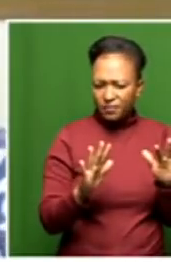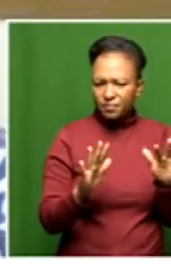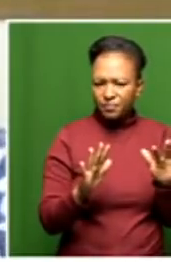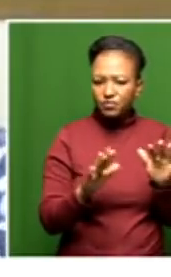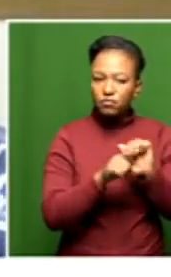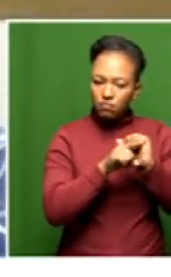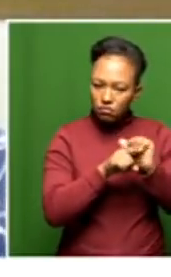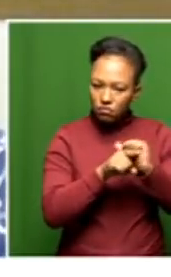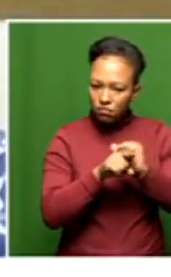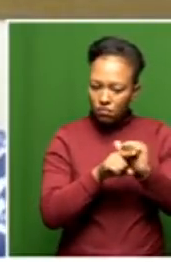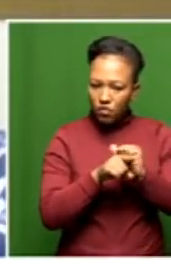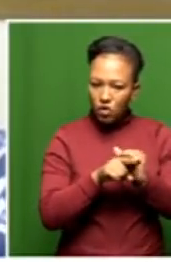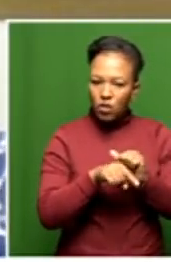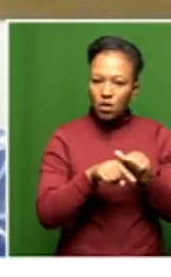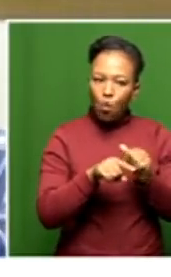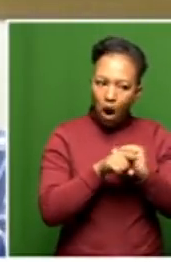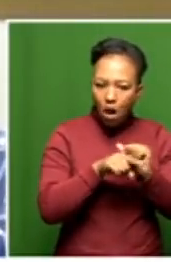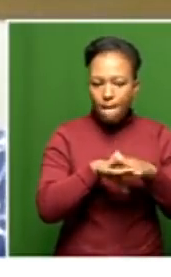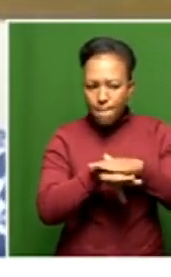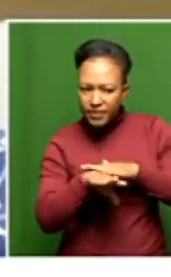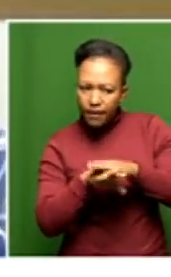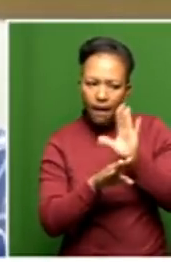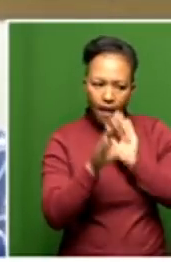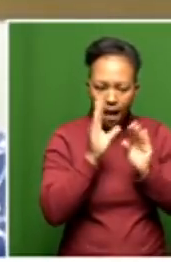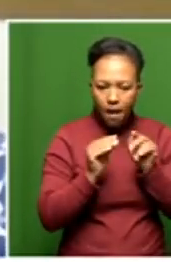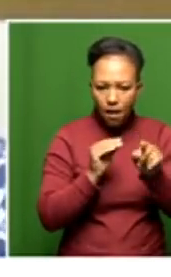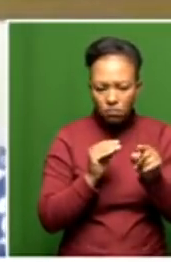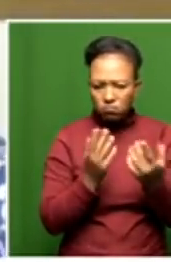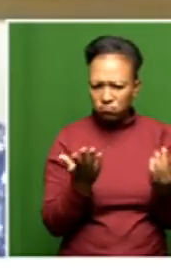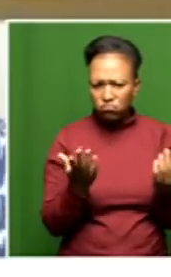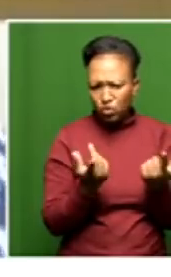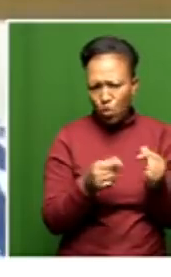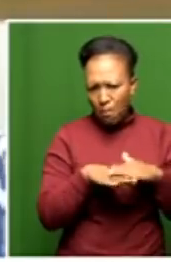you train them in the meantime to do the basics. To do the basics.